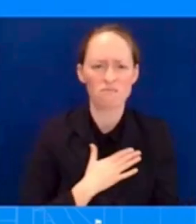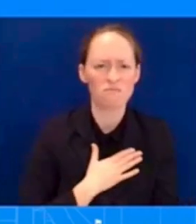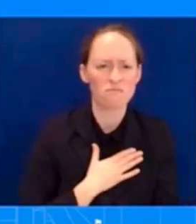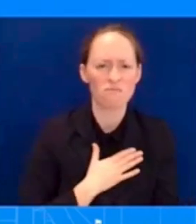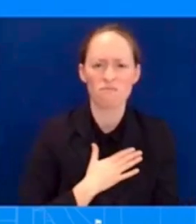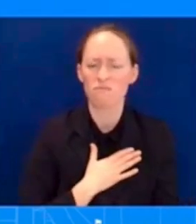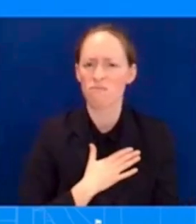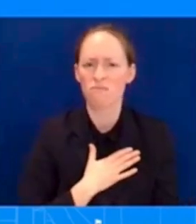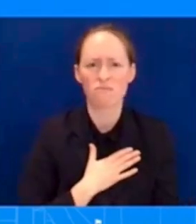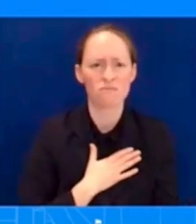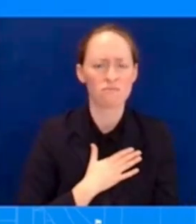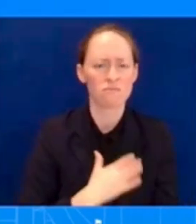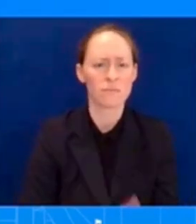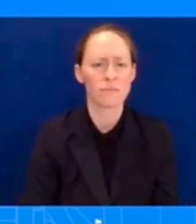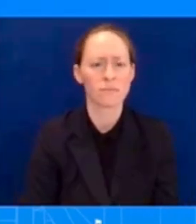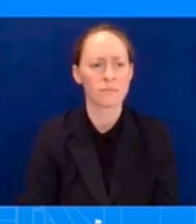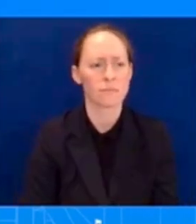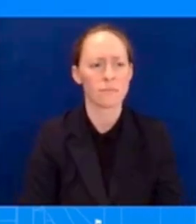say, you know,